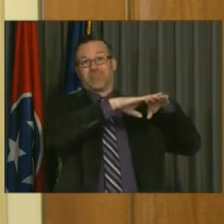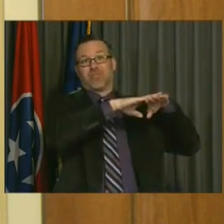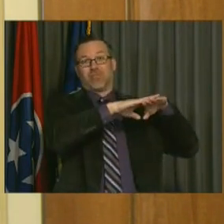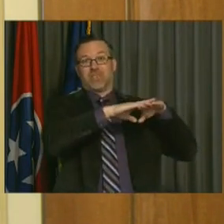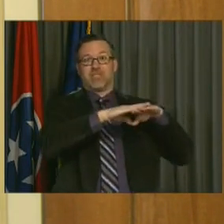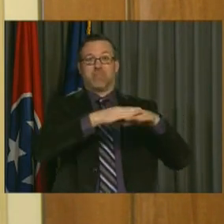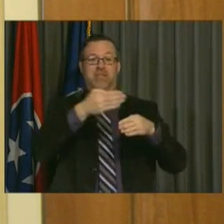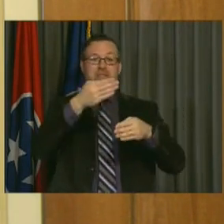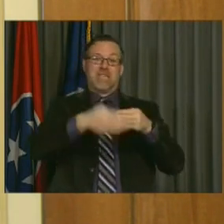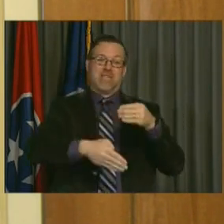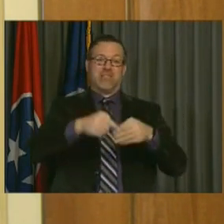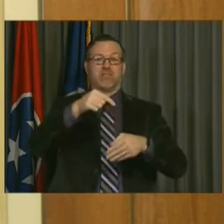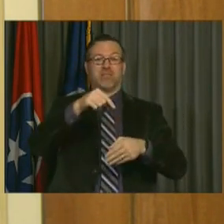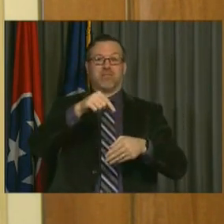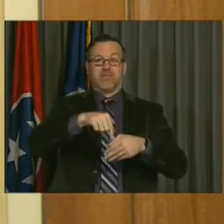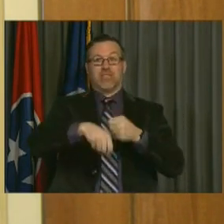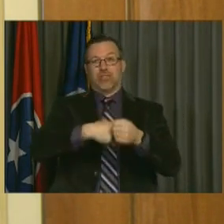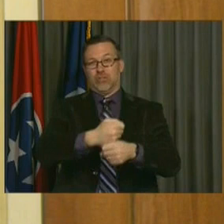end of this year.